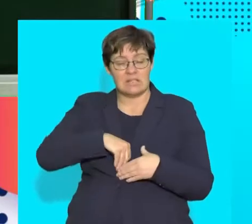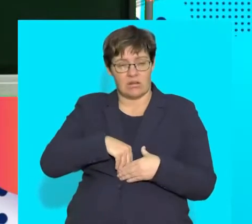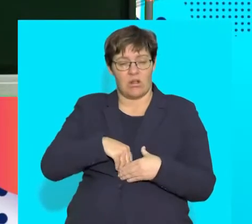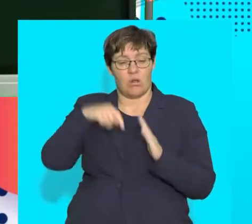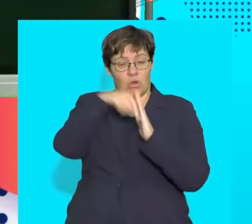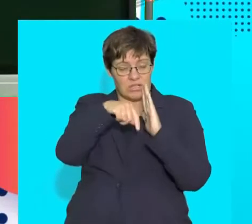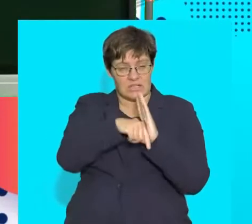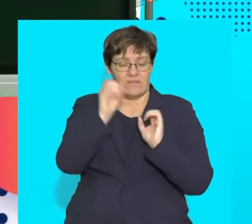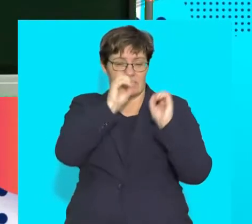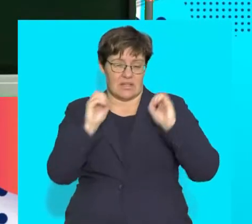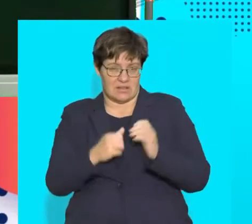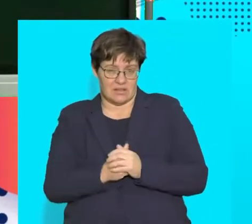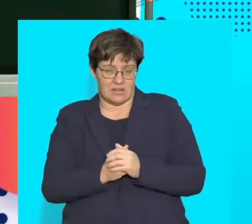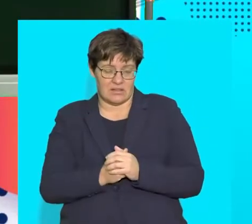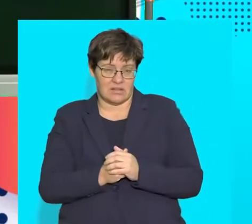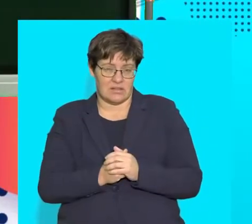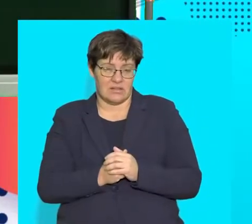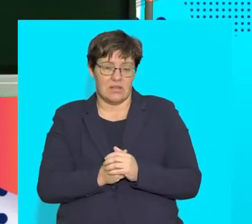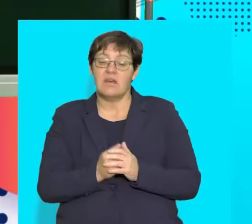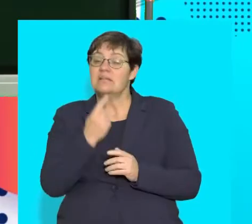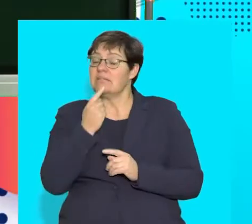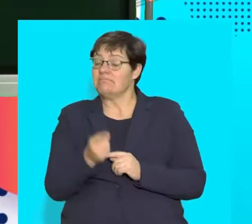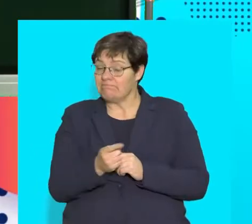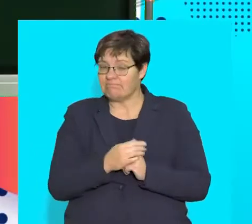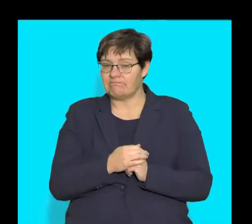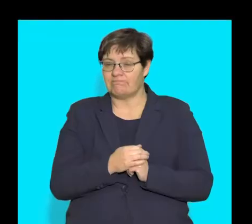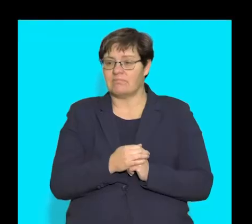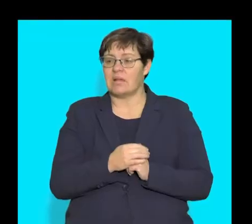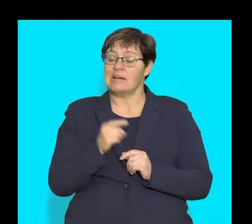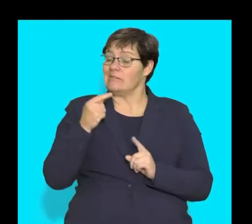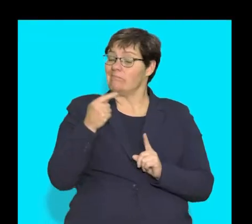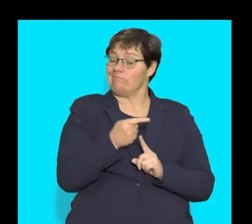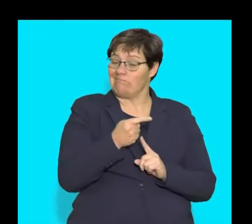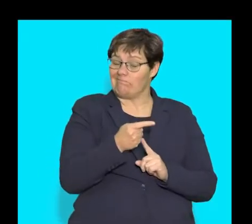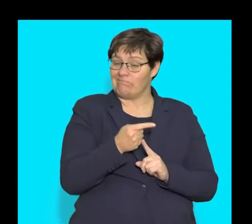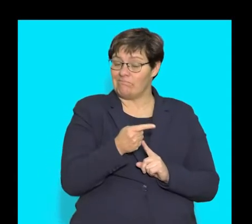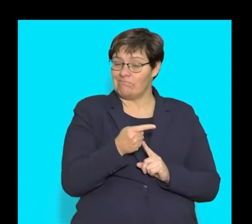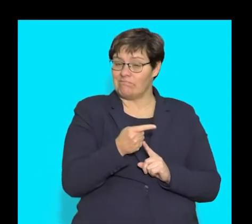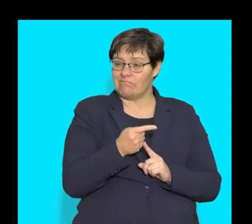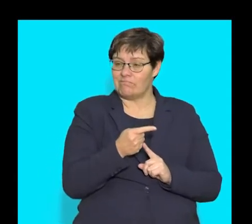contents of the cell. When they get into that, we say that that is